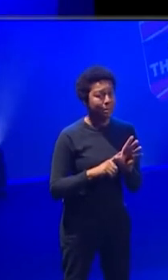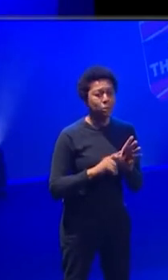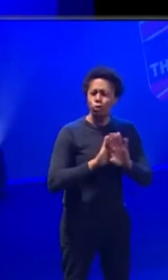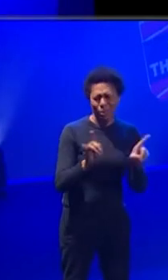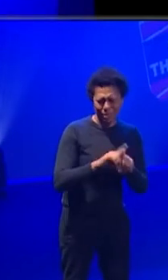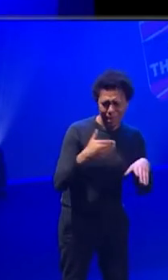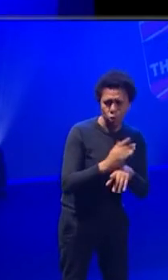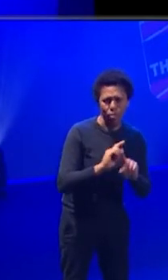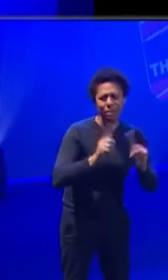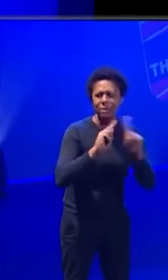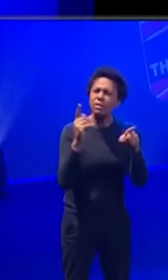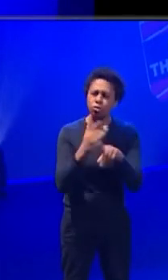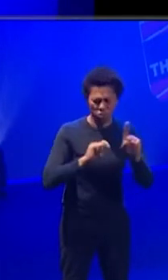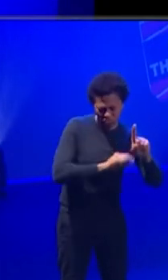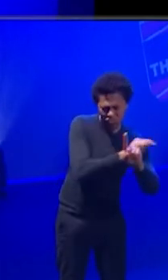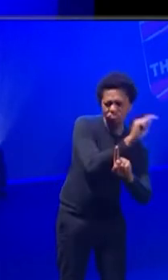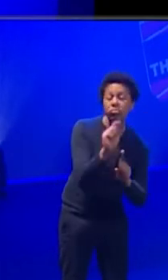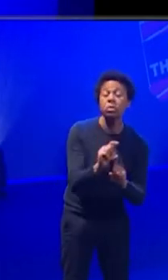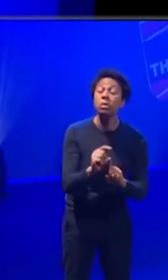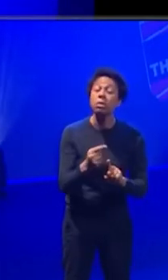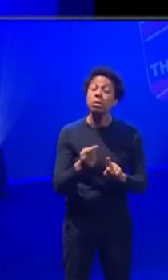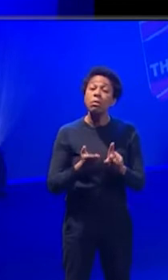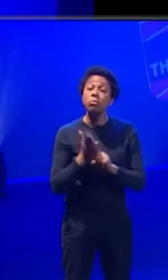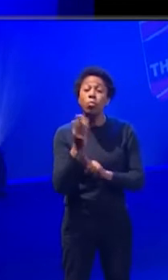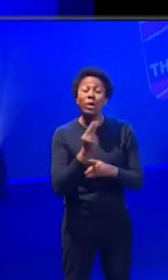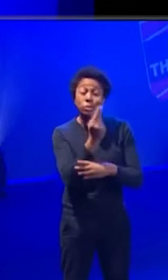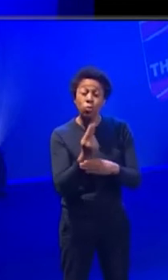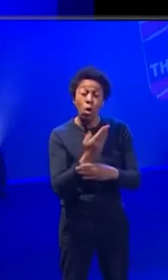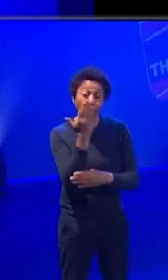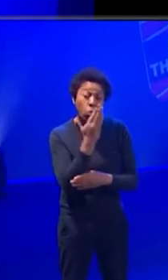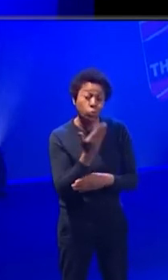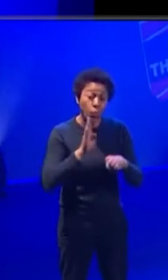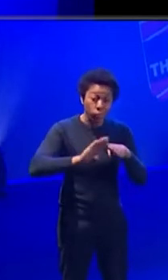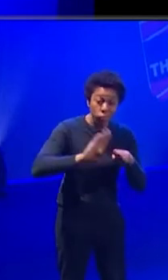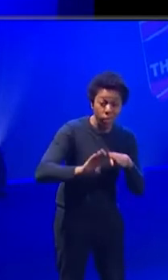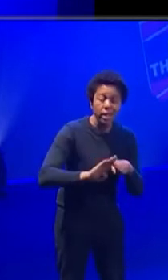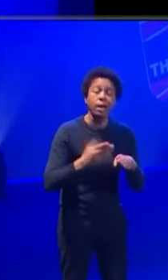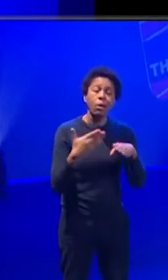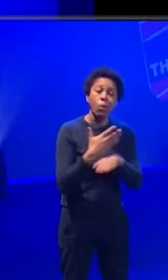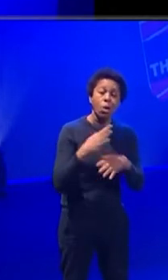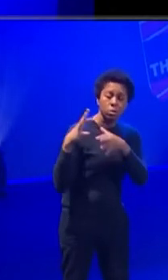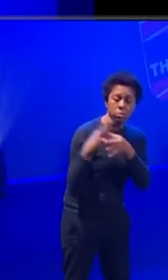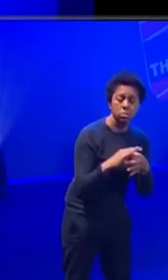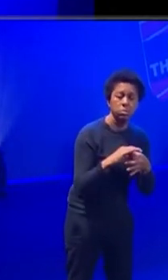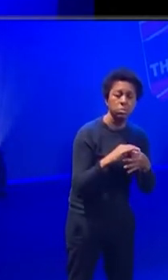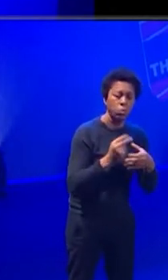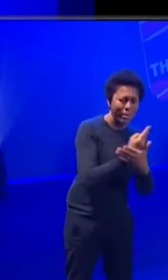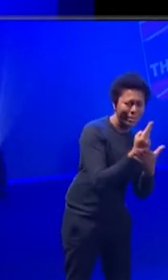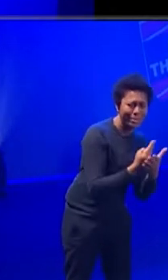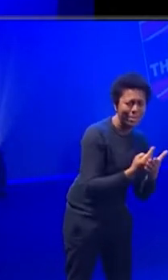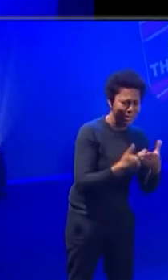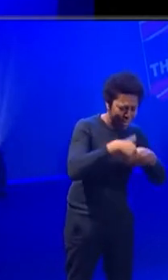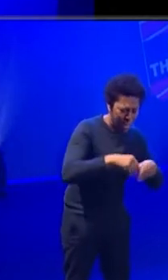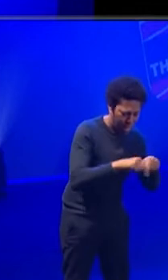Yeah, I've, I had an art school training. I worked with designers in their studio